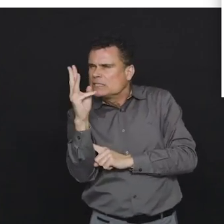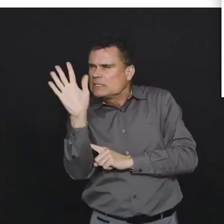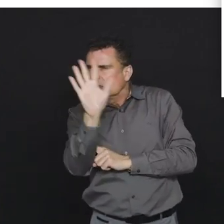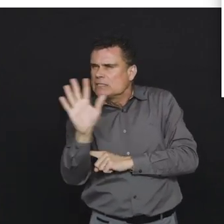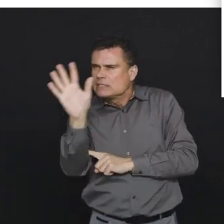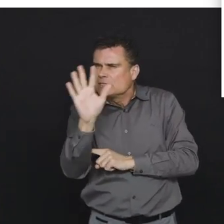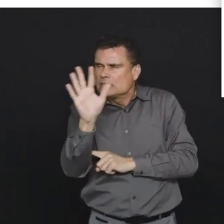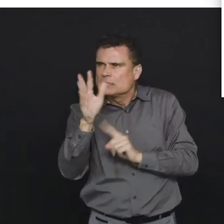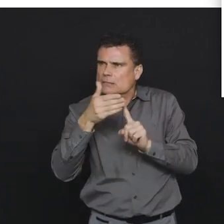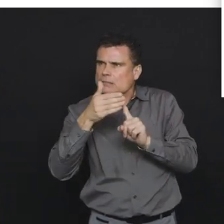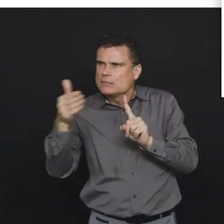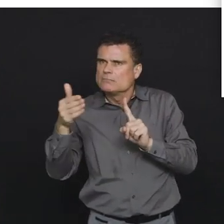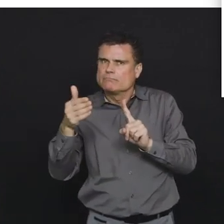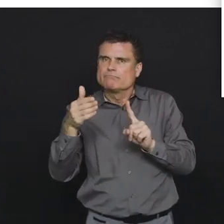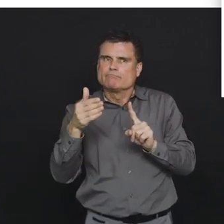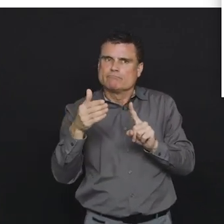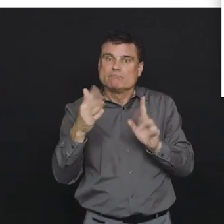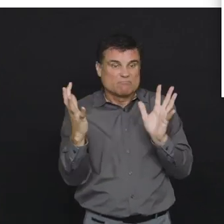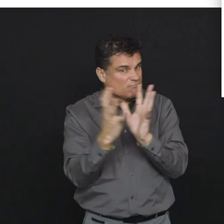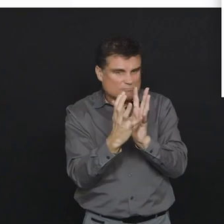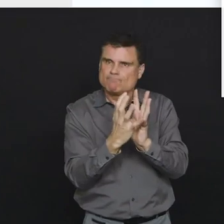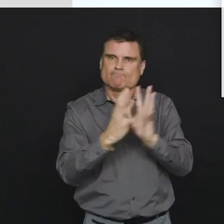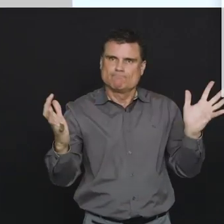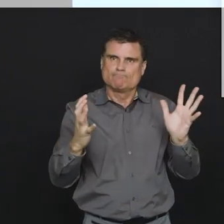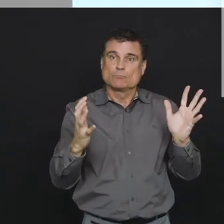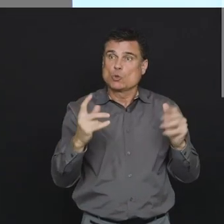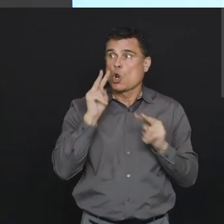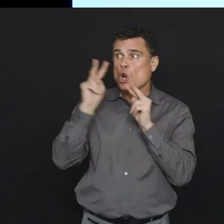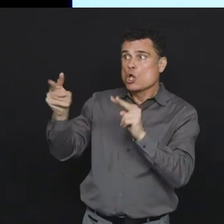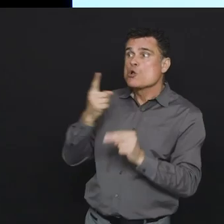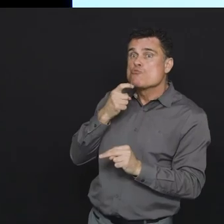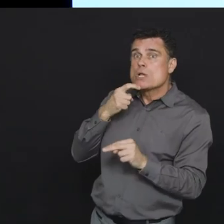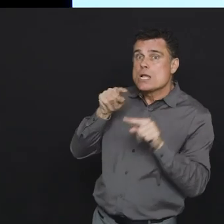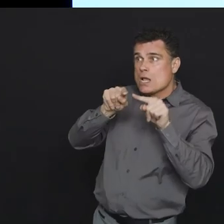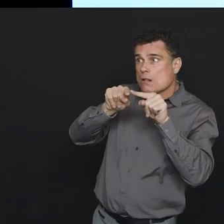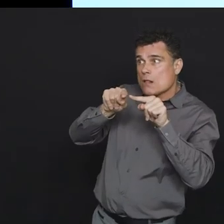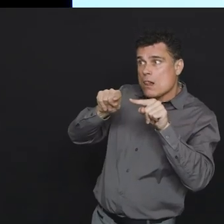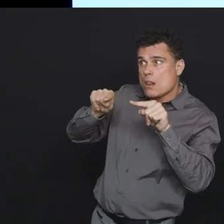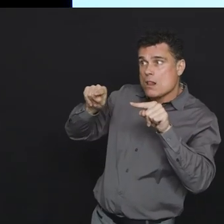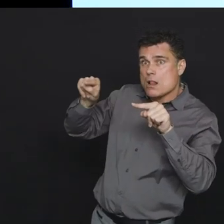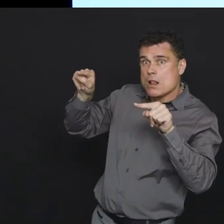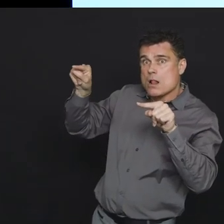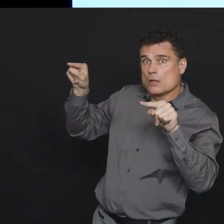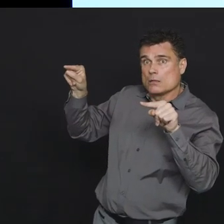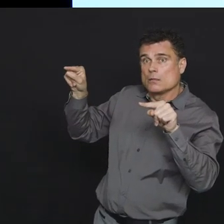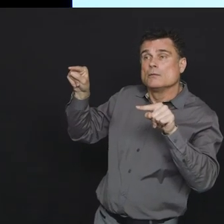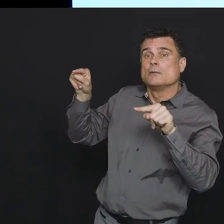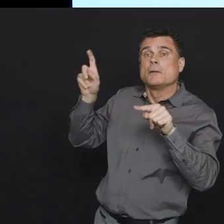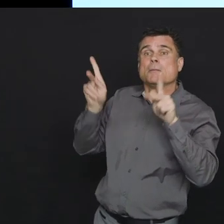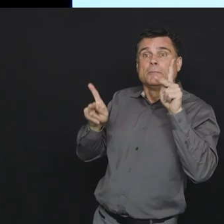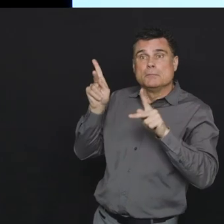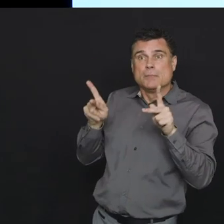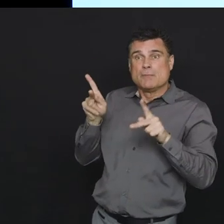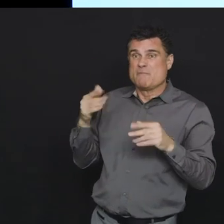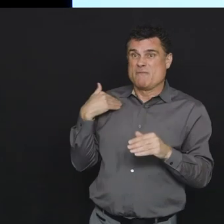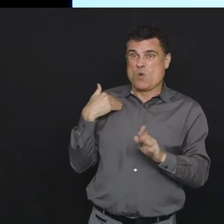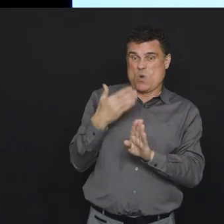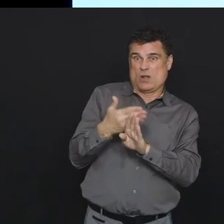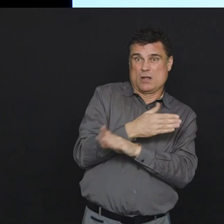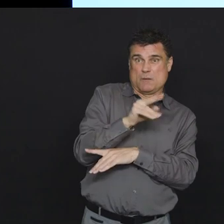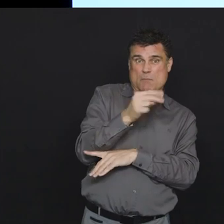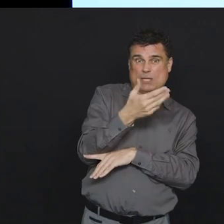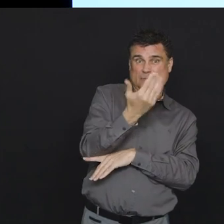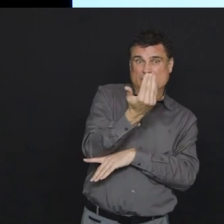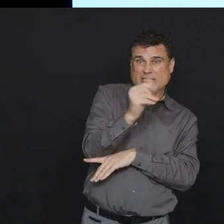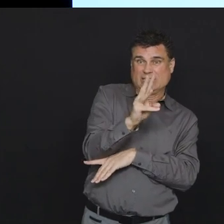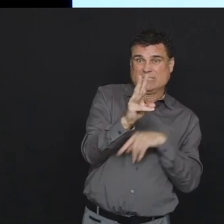started the week of March 15th 16th. So for me when I'm looking at this curve I know that there